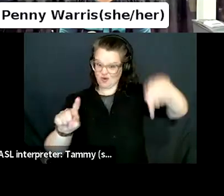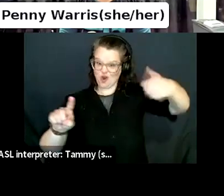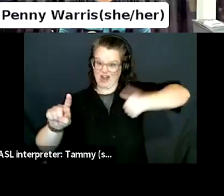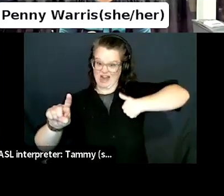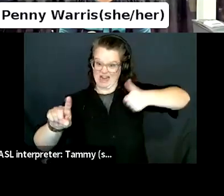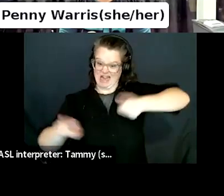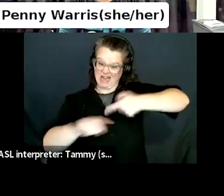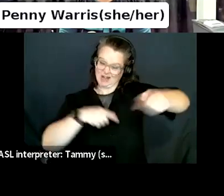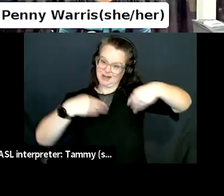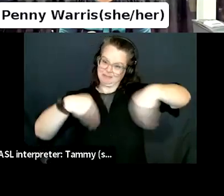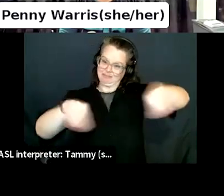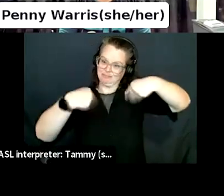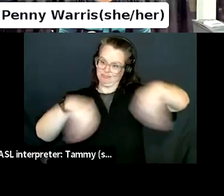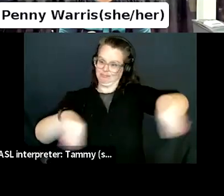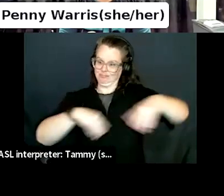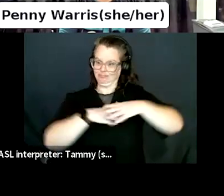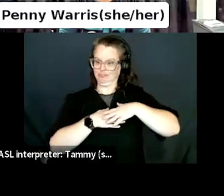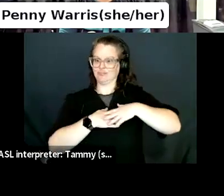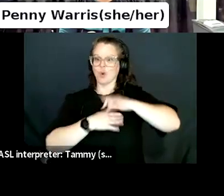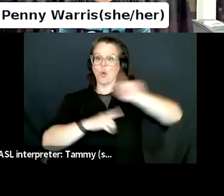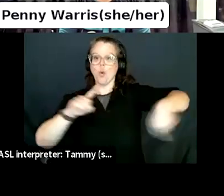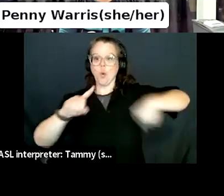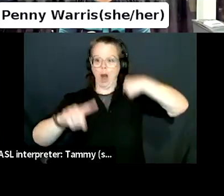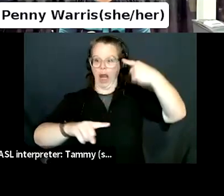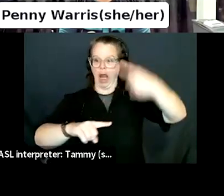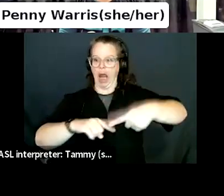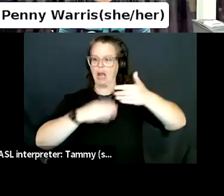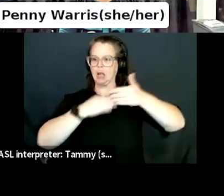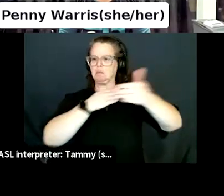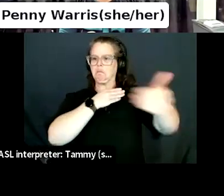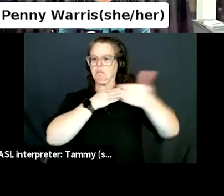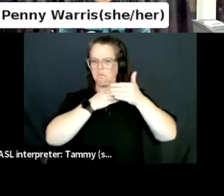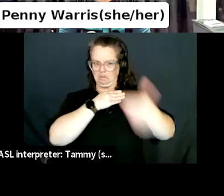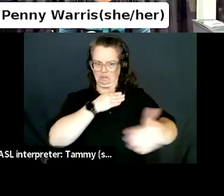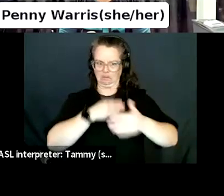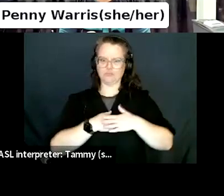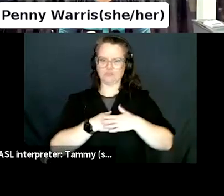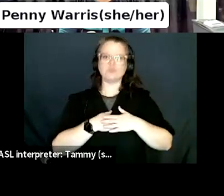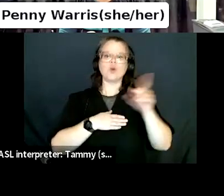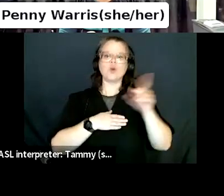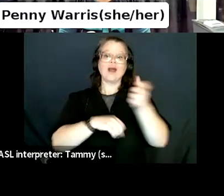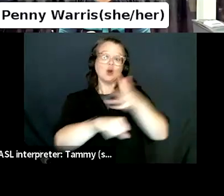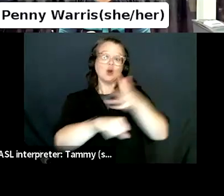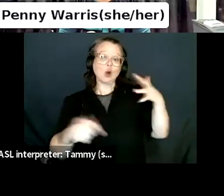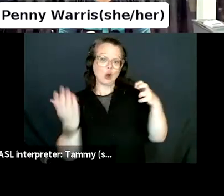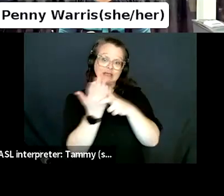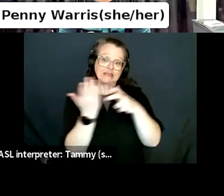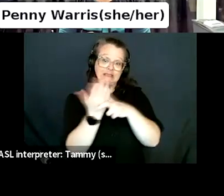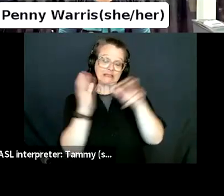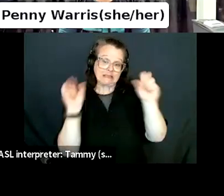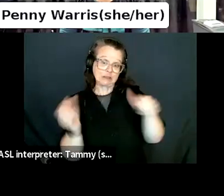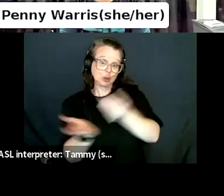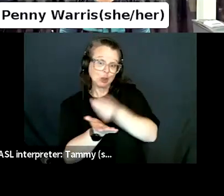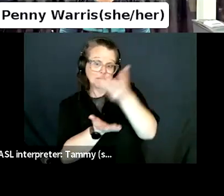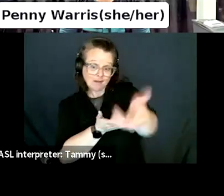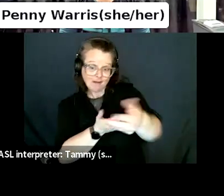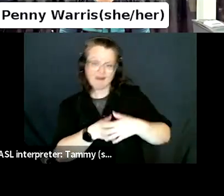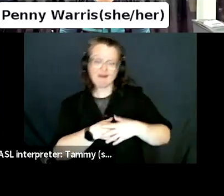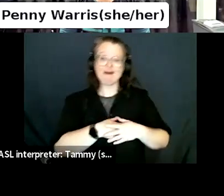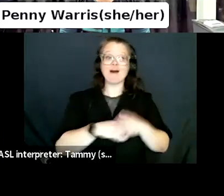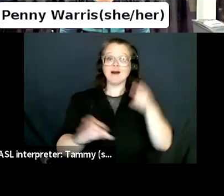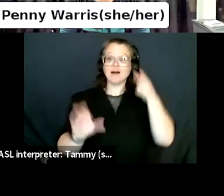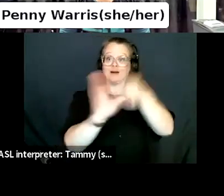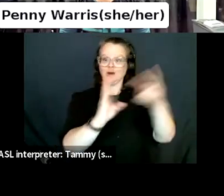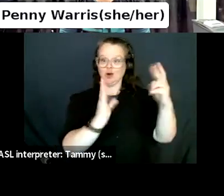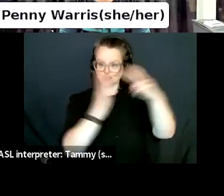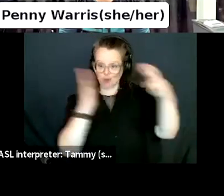Additionally, we have early bird tickets available for our upcoming Onyx and Thema training. Learn more about these upcoming events and registered through